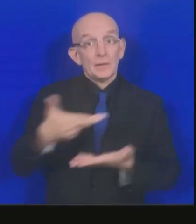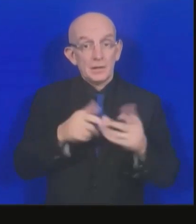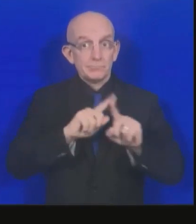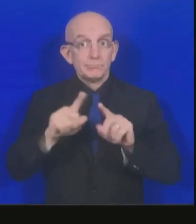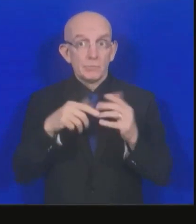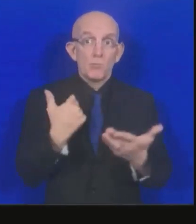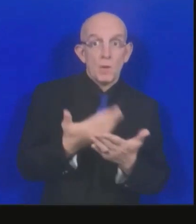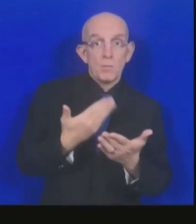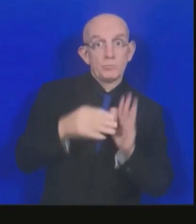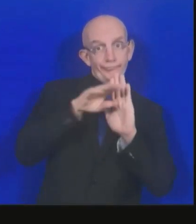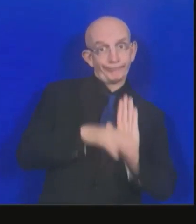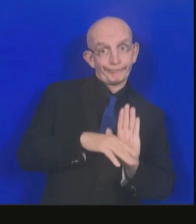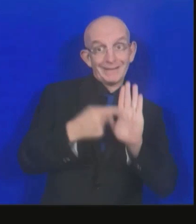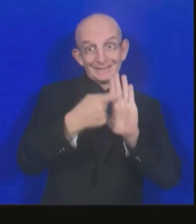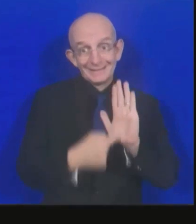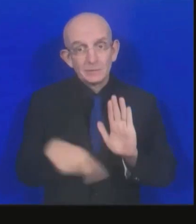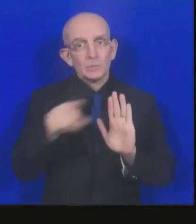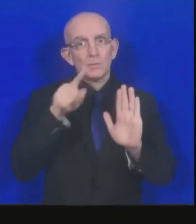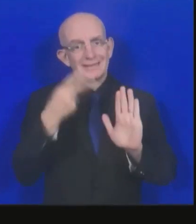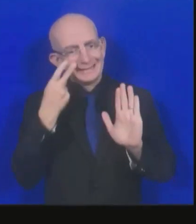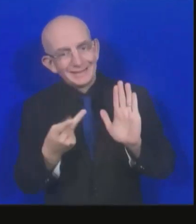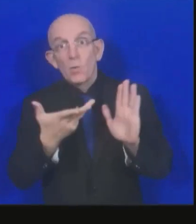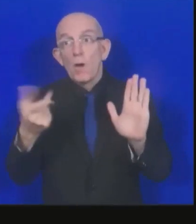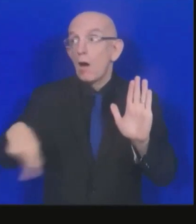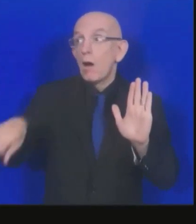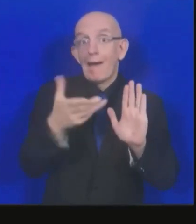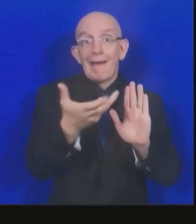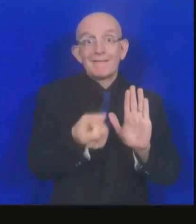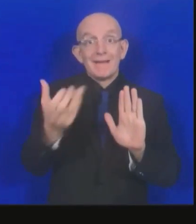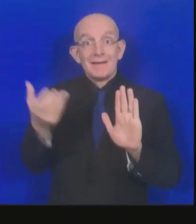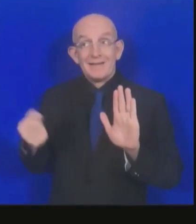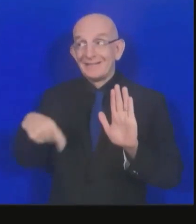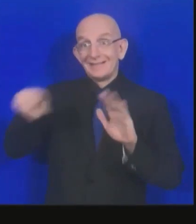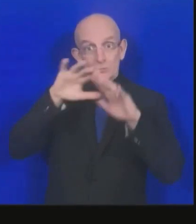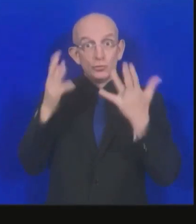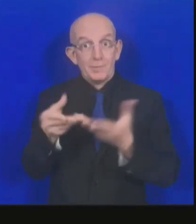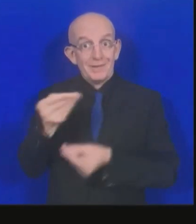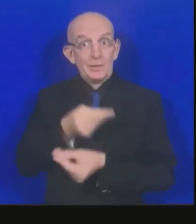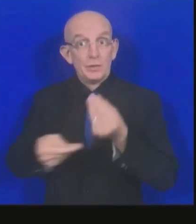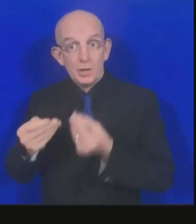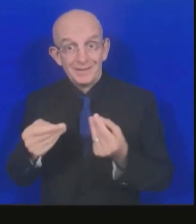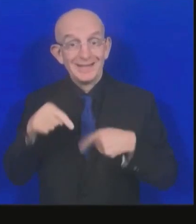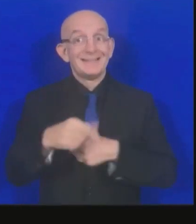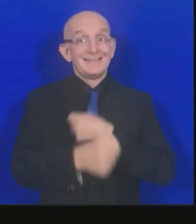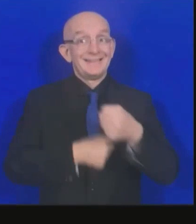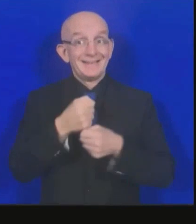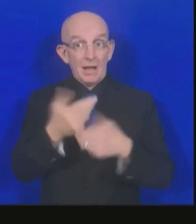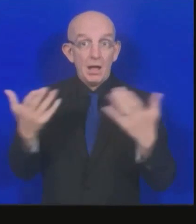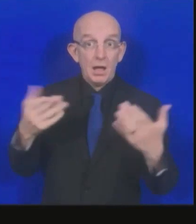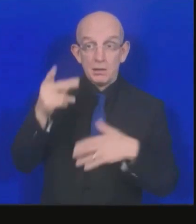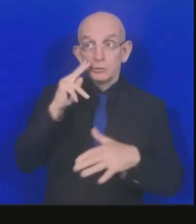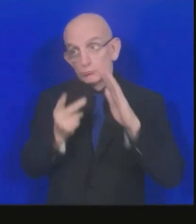available in the global economy. This year, the projected global GDP is 105 trillion U.S. dollars.